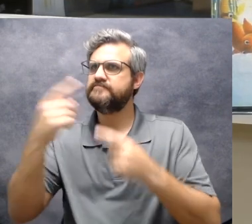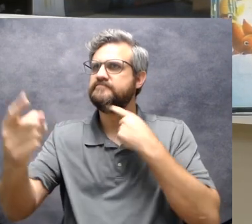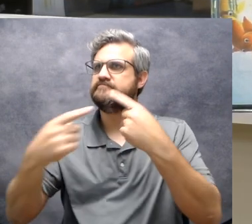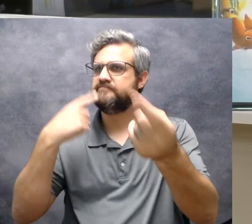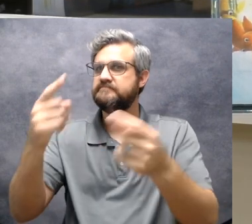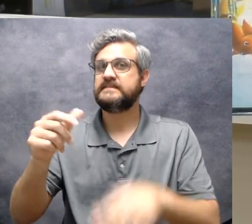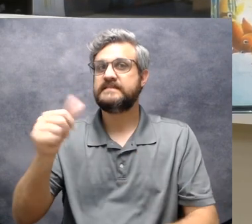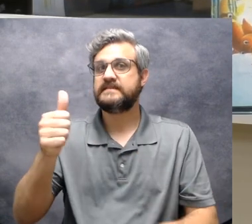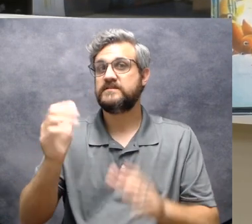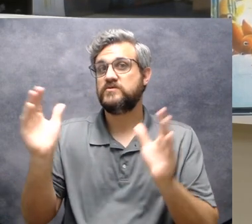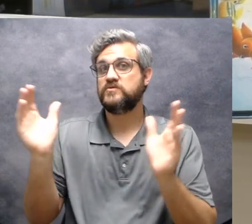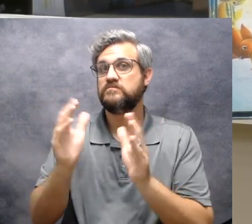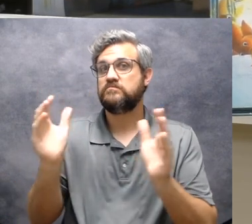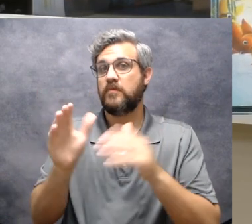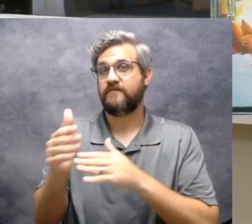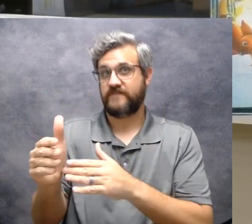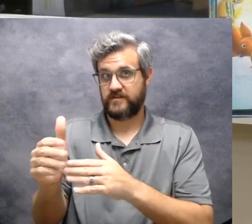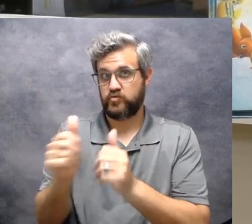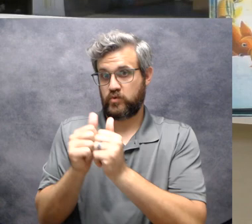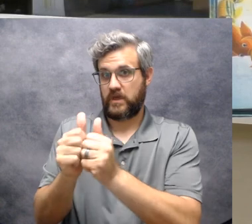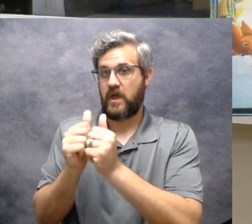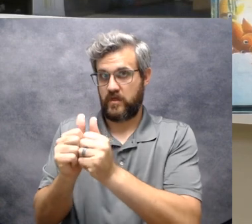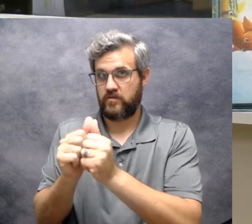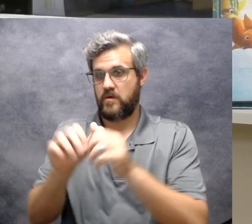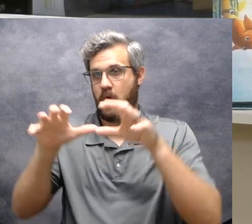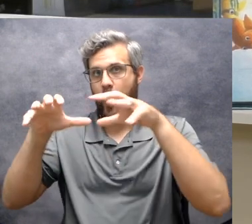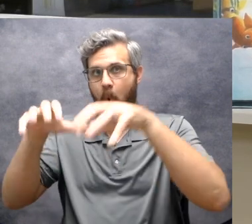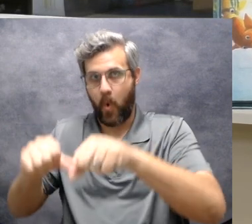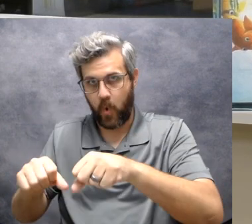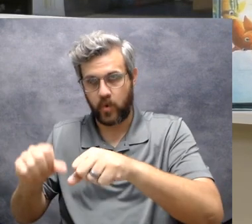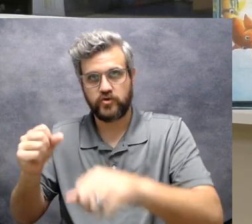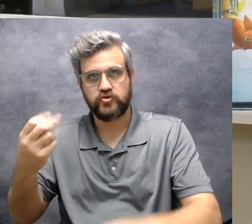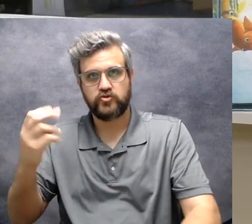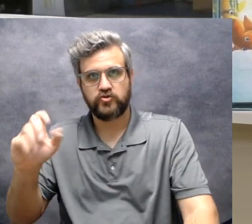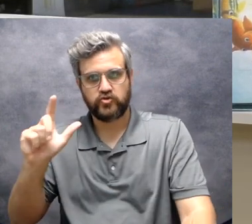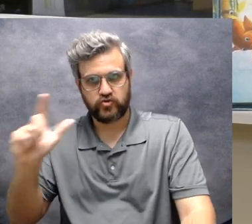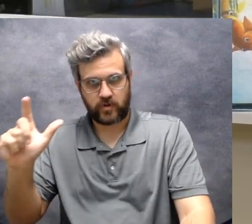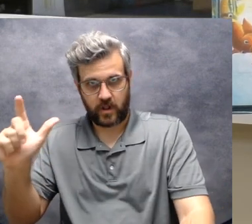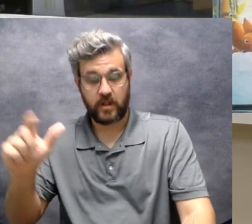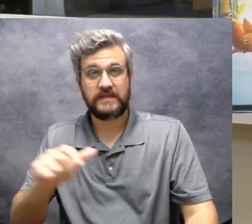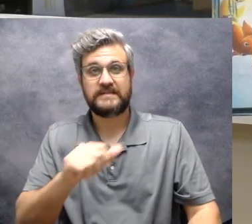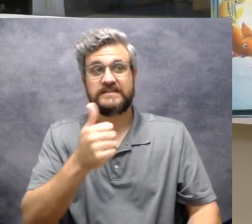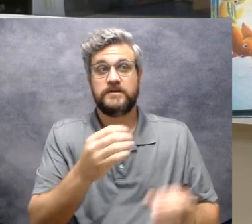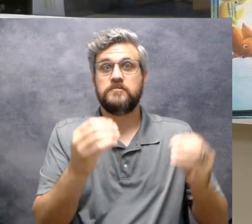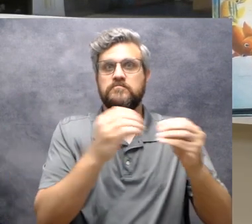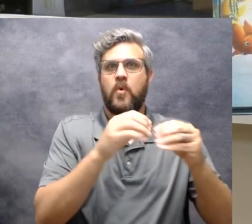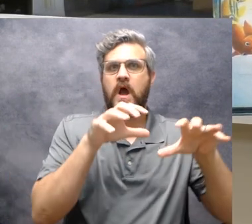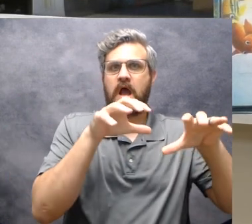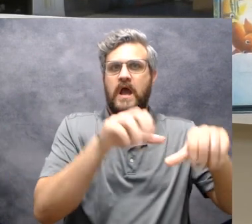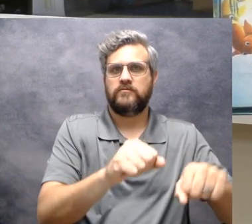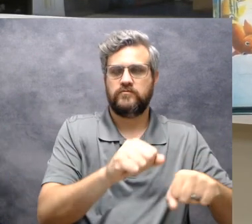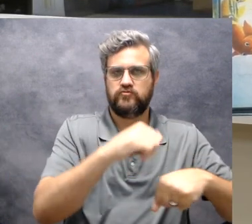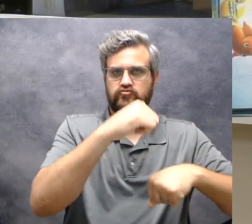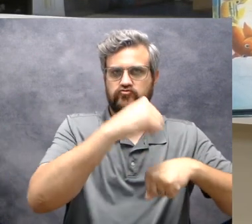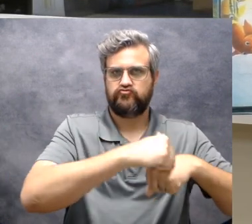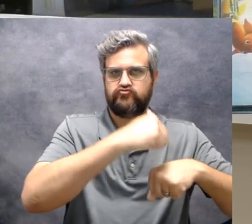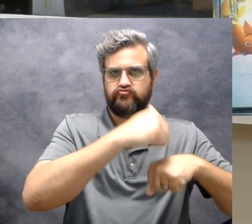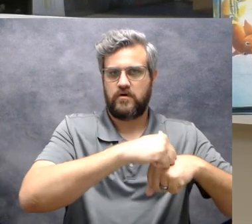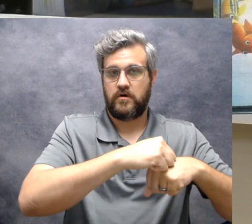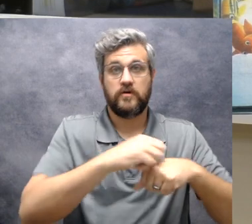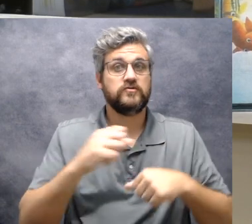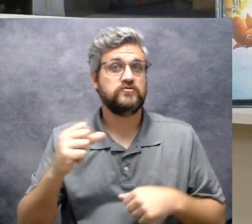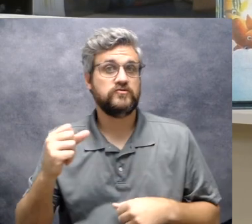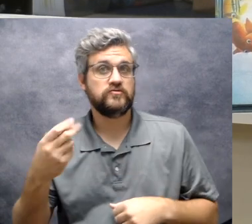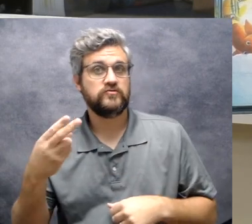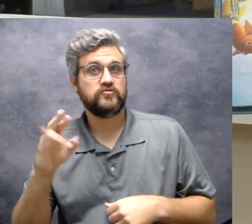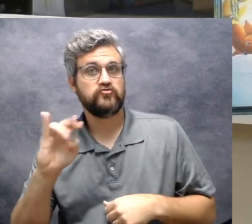Ten little fish held the shell and ten little fish held the rock. Then Shrimpy and